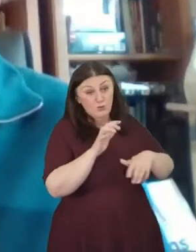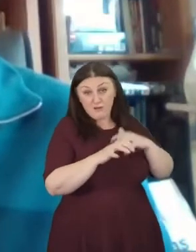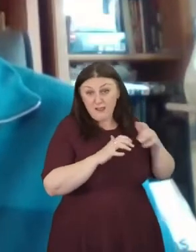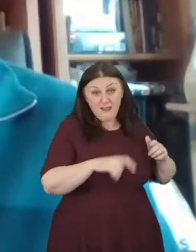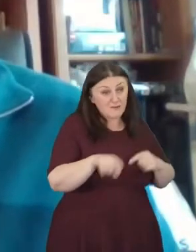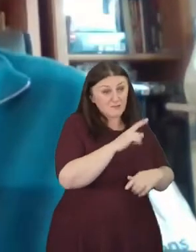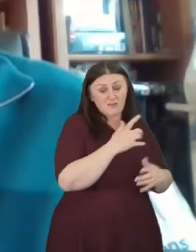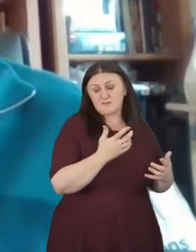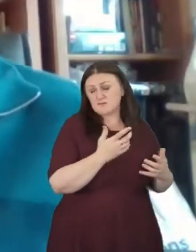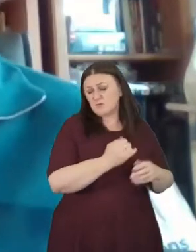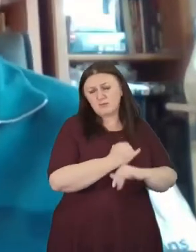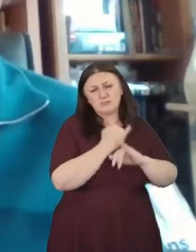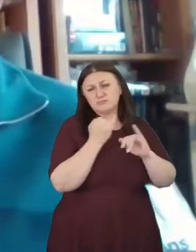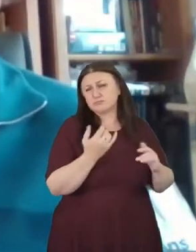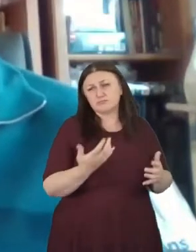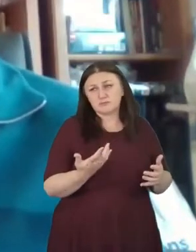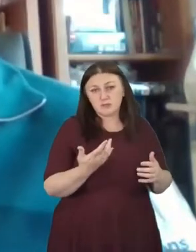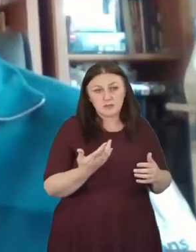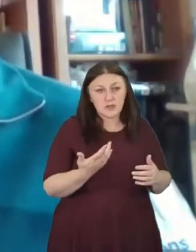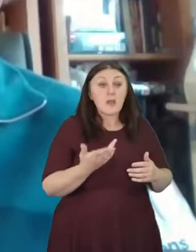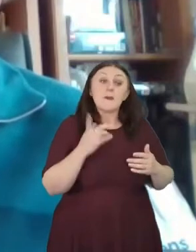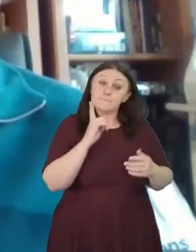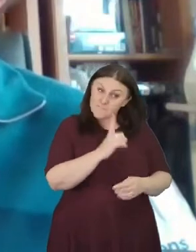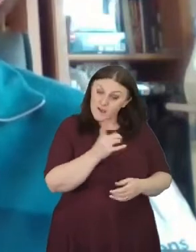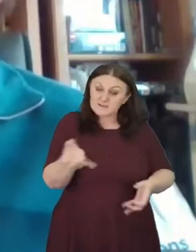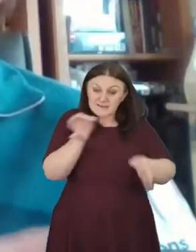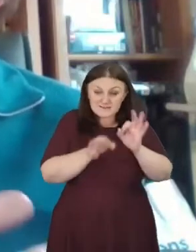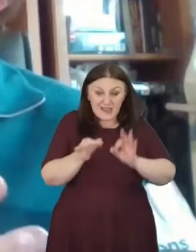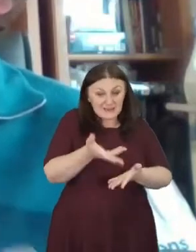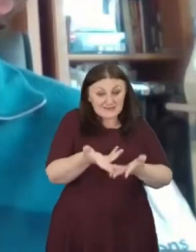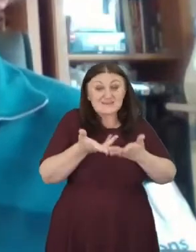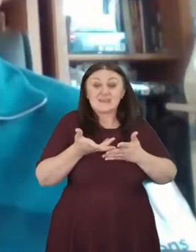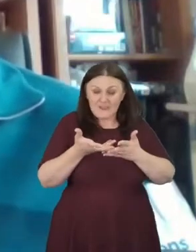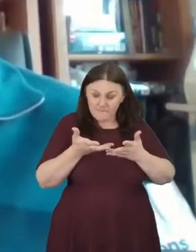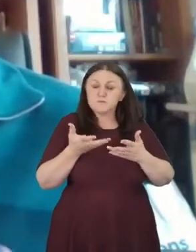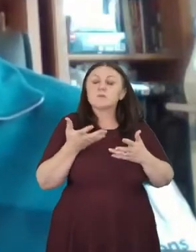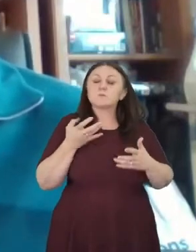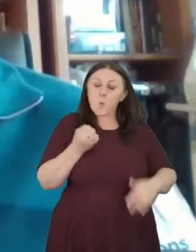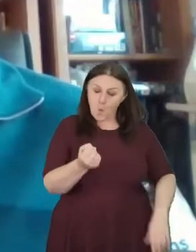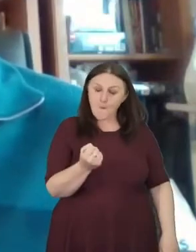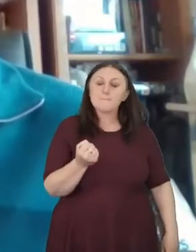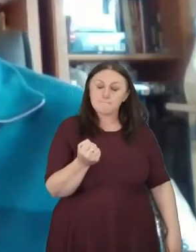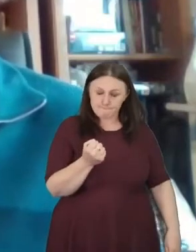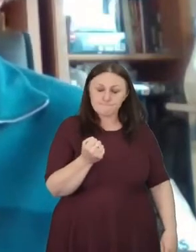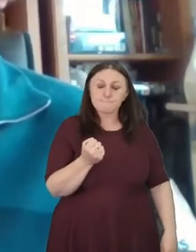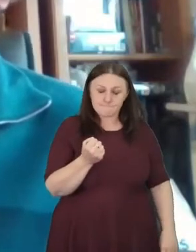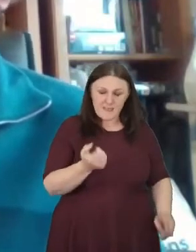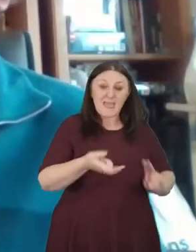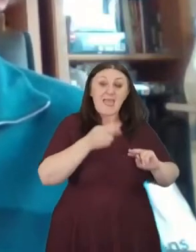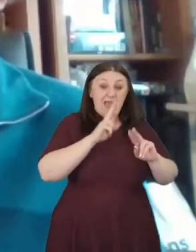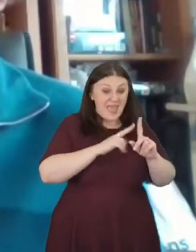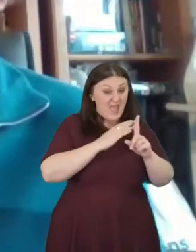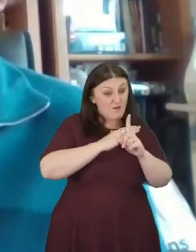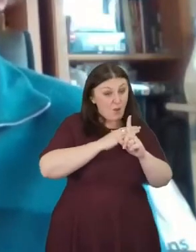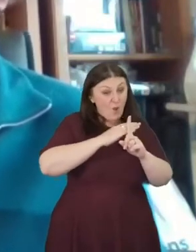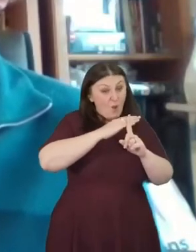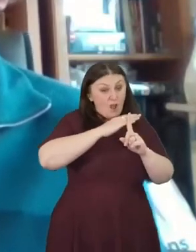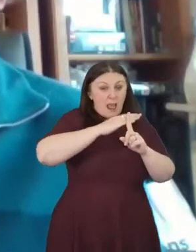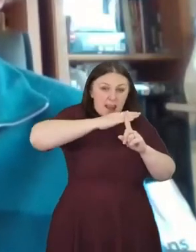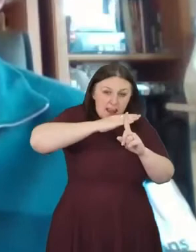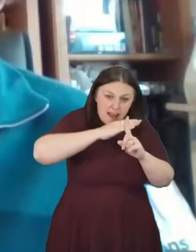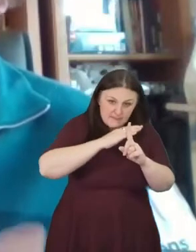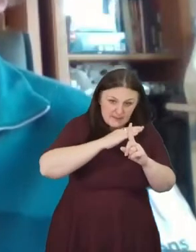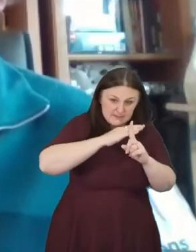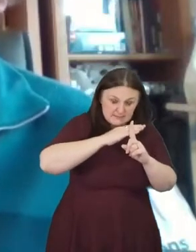science actually gives us hope too. If we can limit the warming of the planet to two